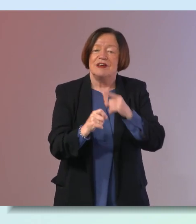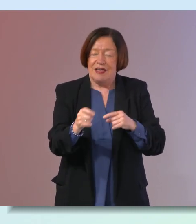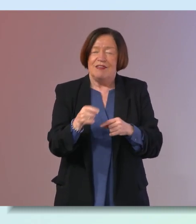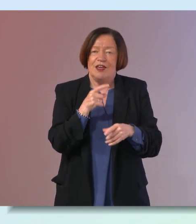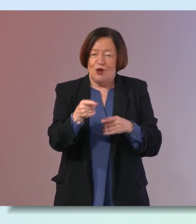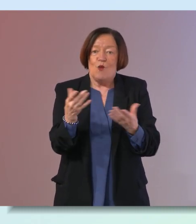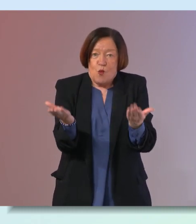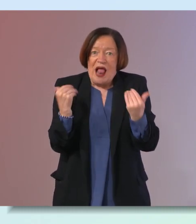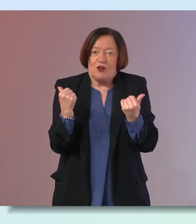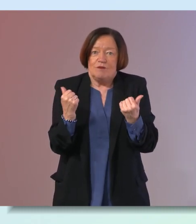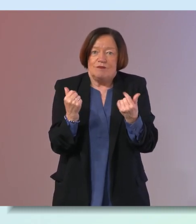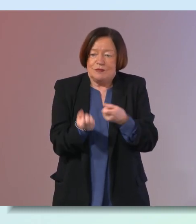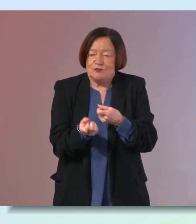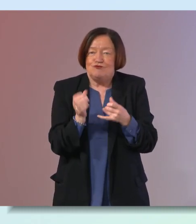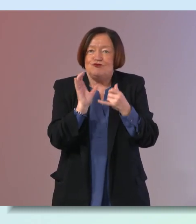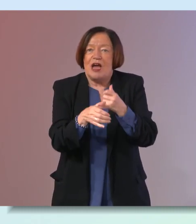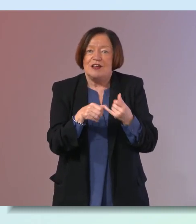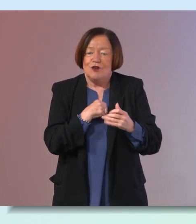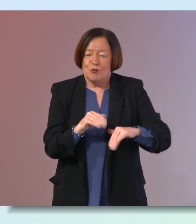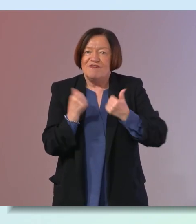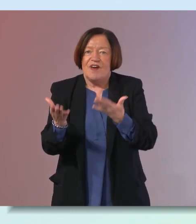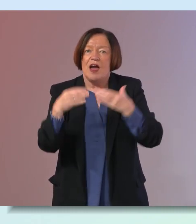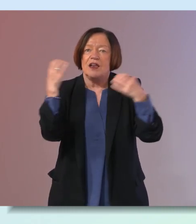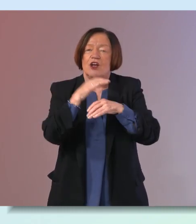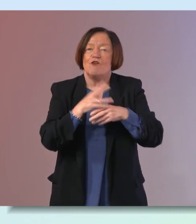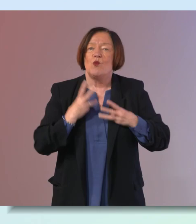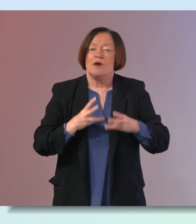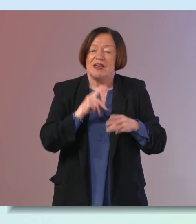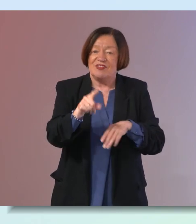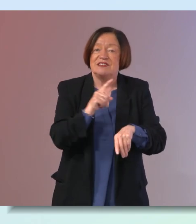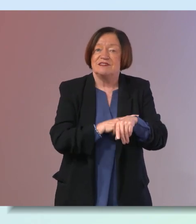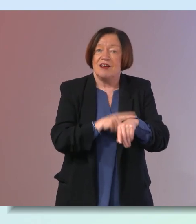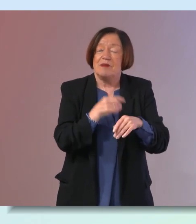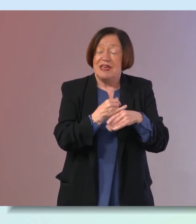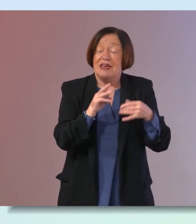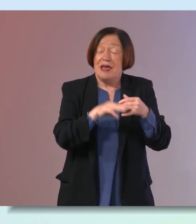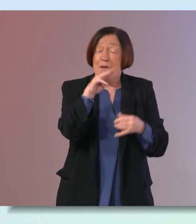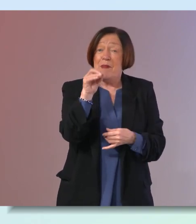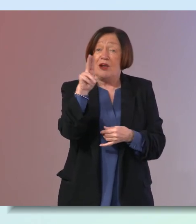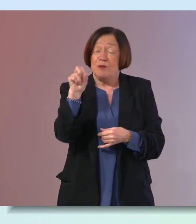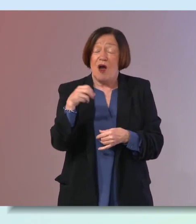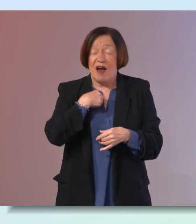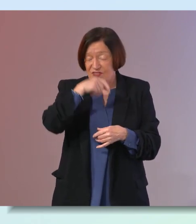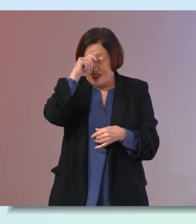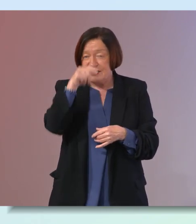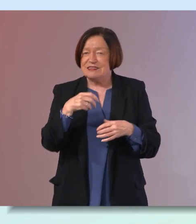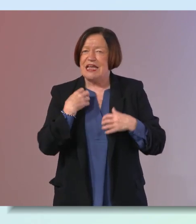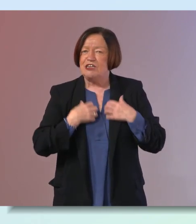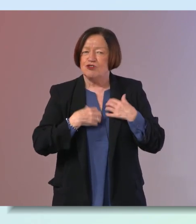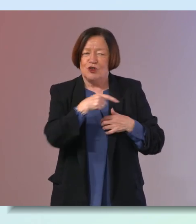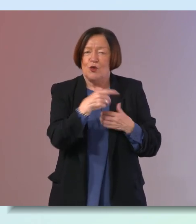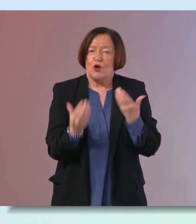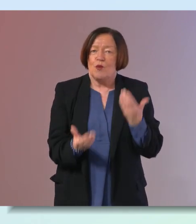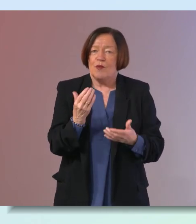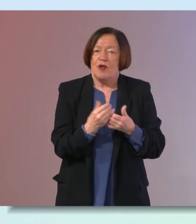do welcome the opportunity and to provide care for women at this time in menopause and i think it's interesting if you compare